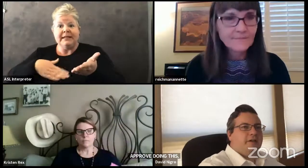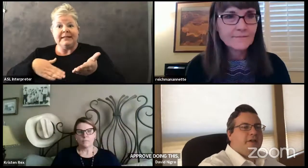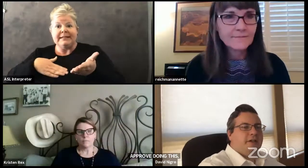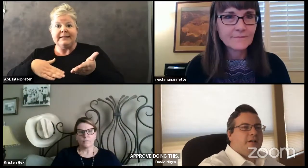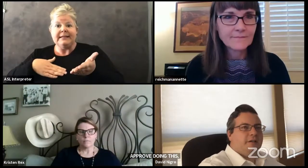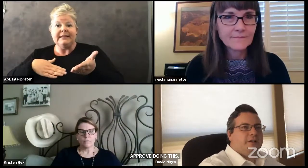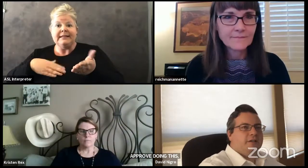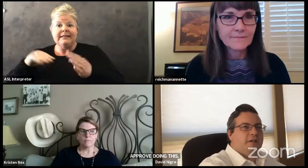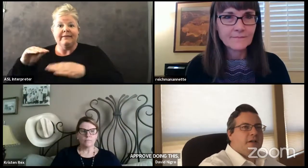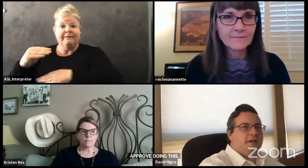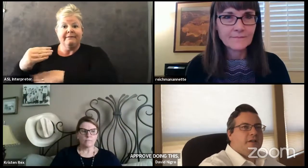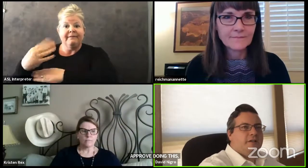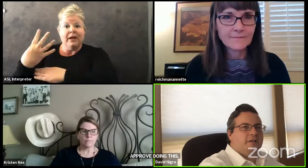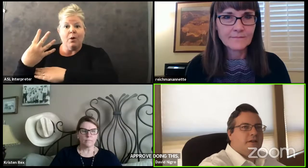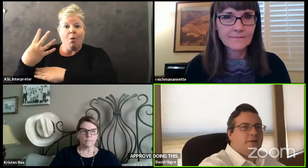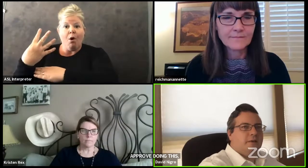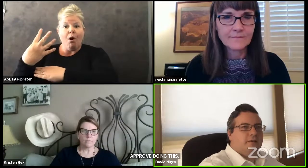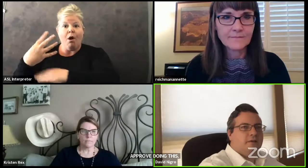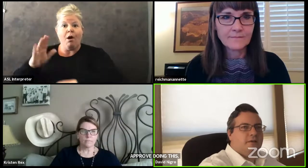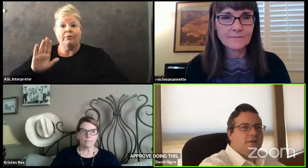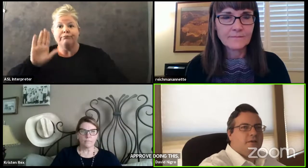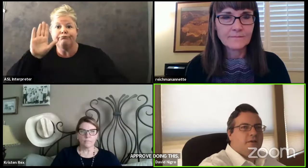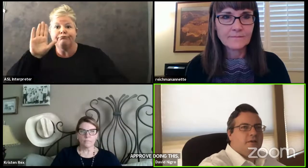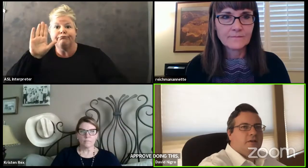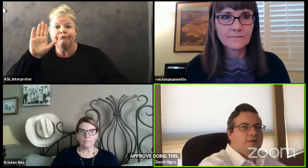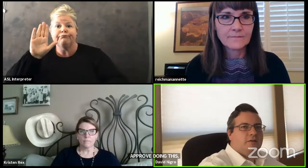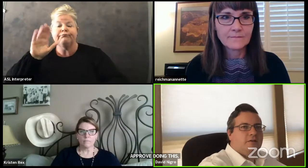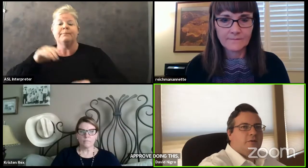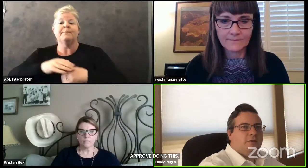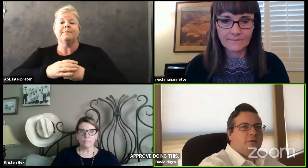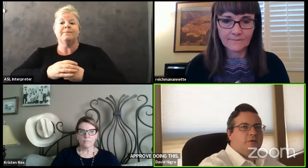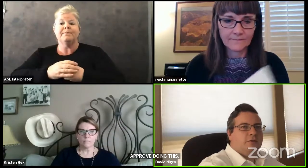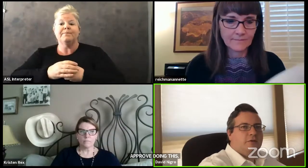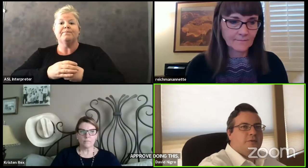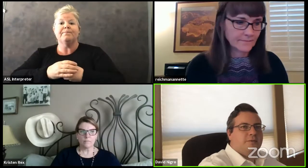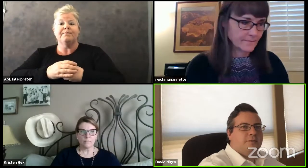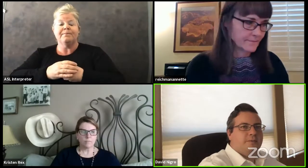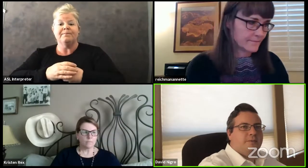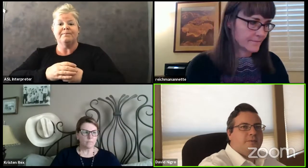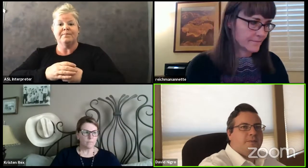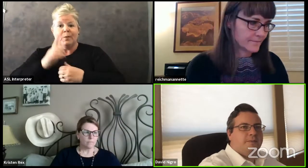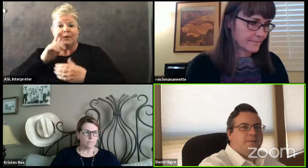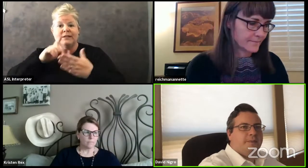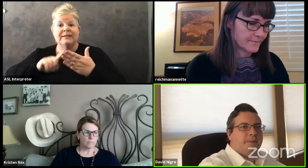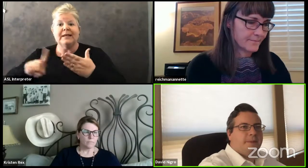your video and raise your hand. I will scroll through Zoom.